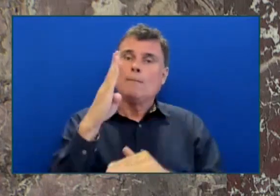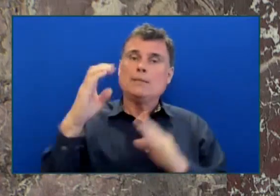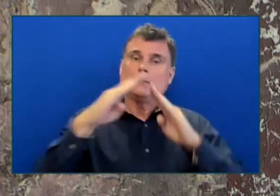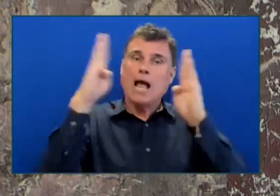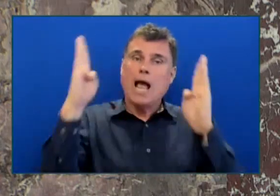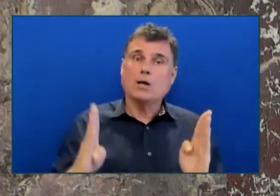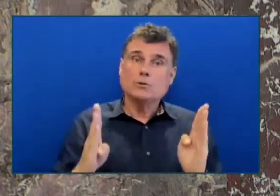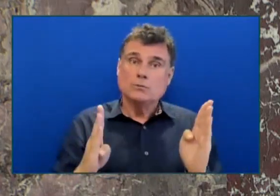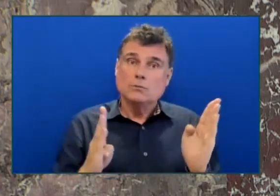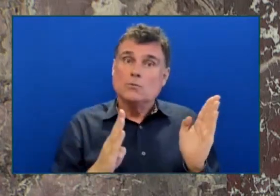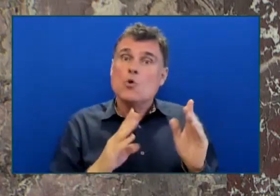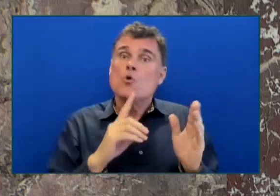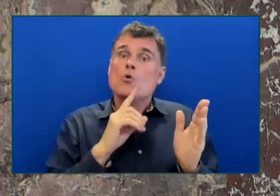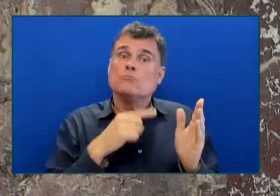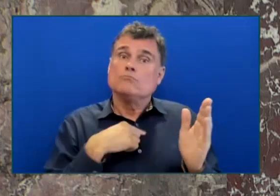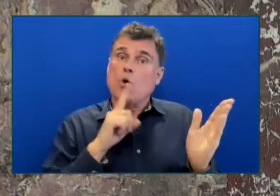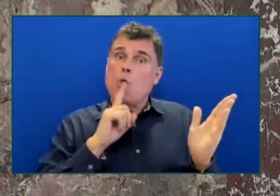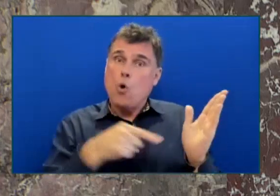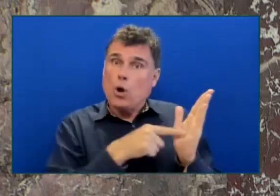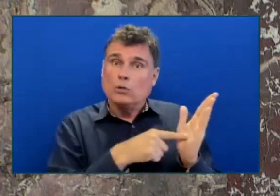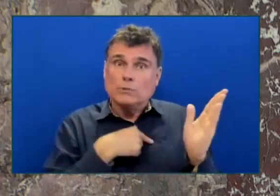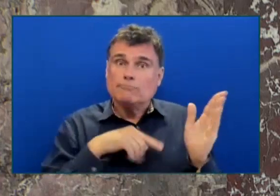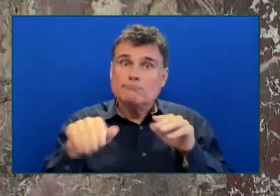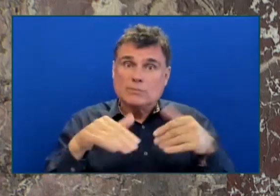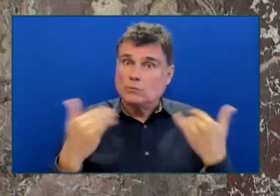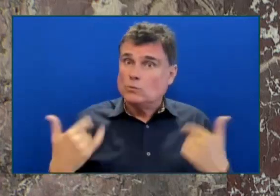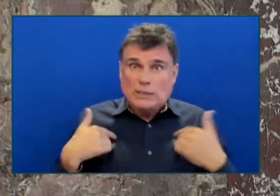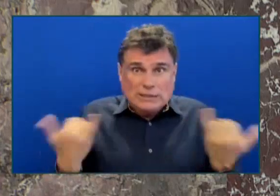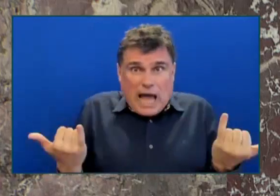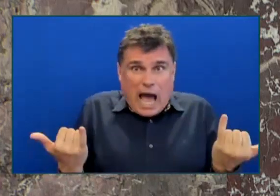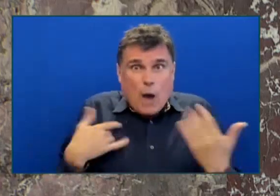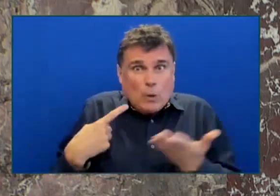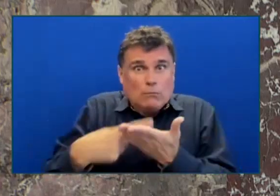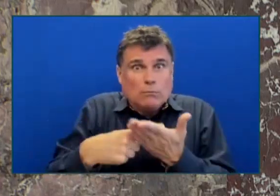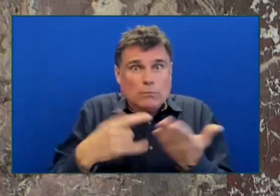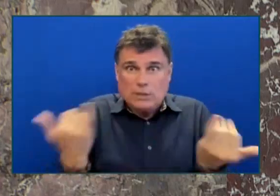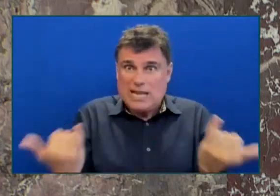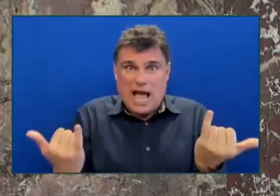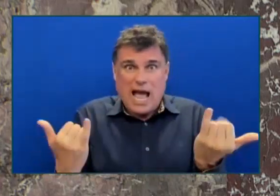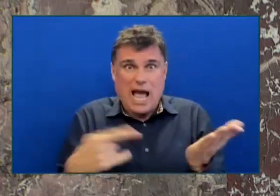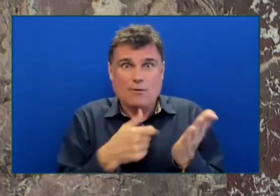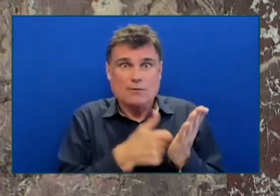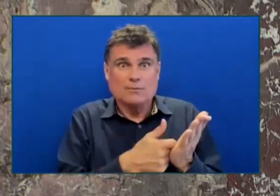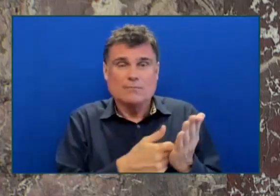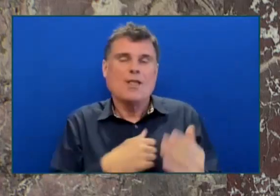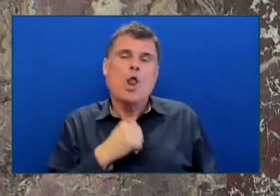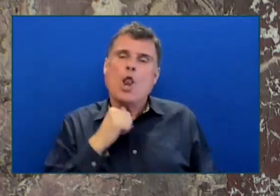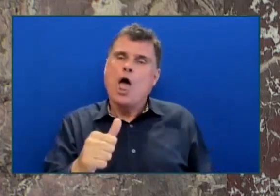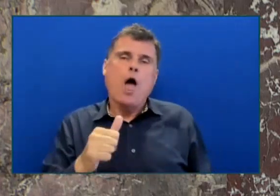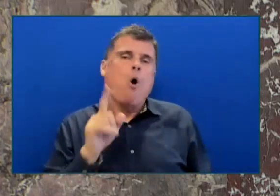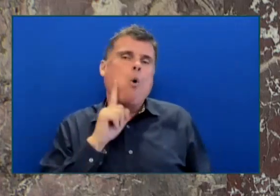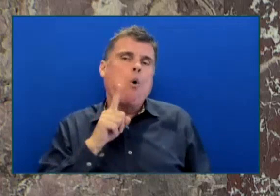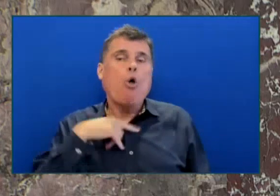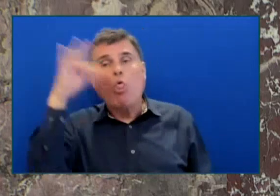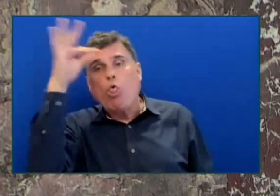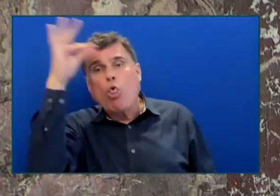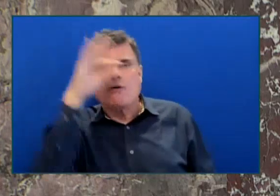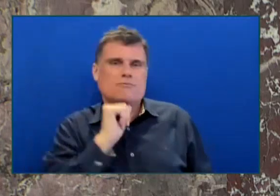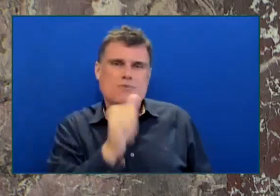pretend to know whether the opposition will understand this, but having stood on the sidewalk Let me finish the sentence.